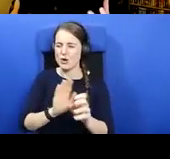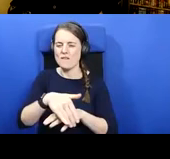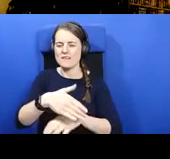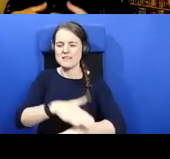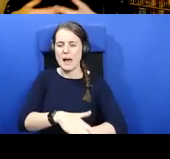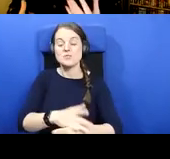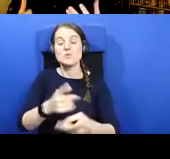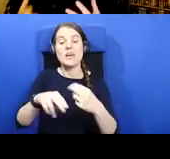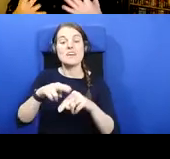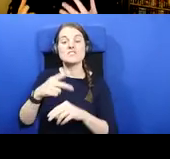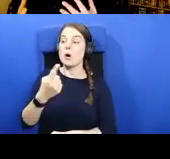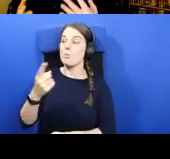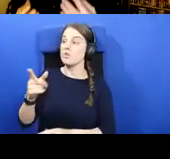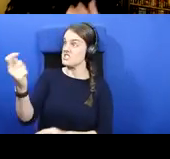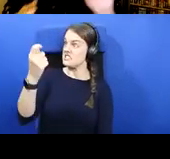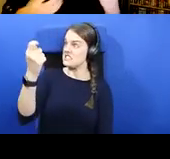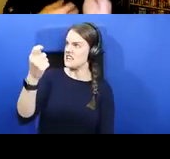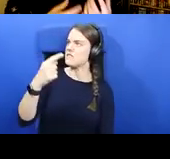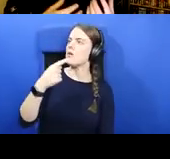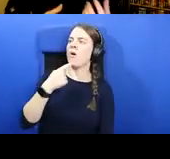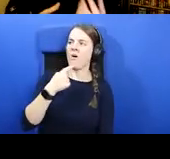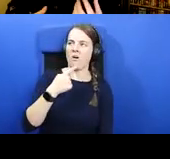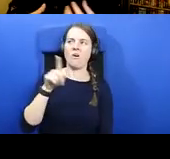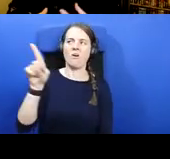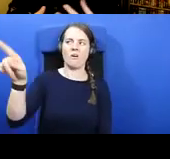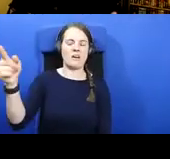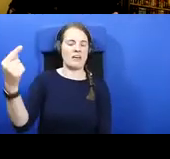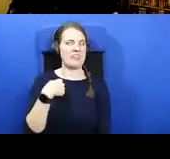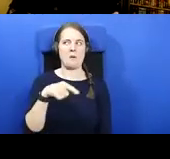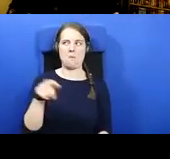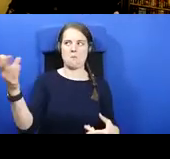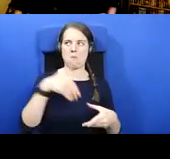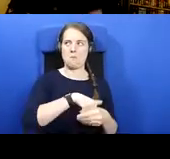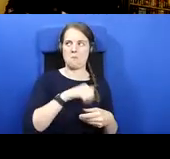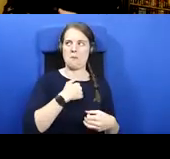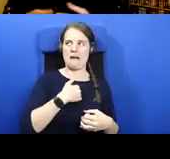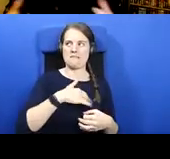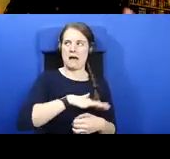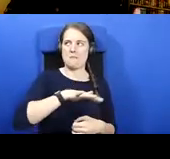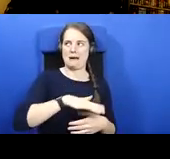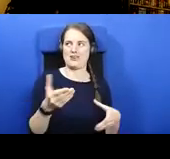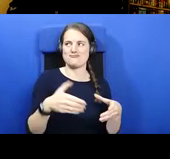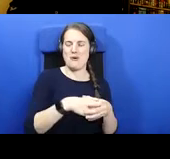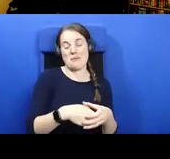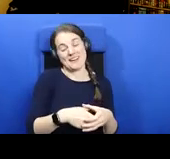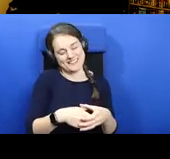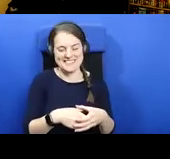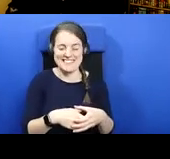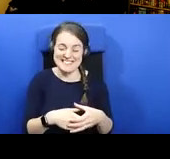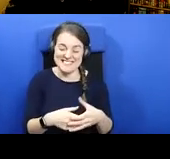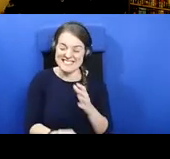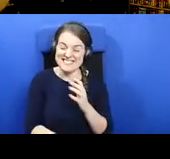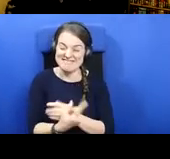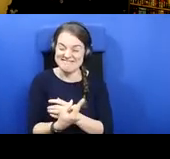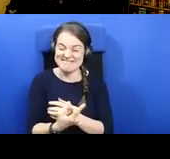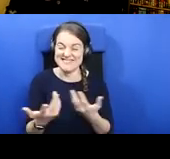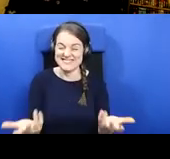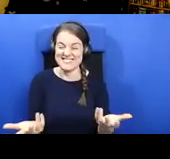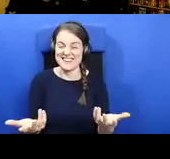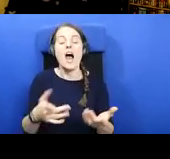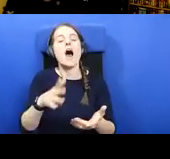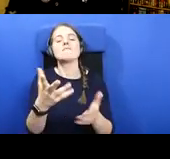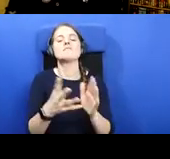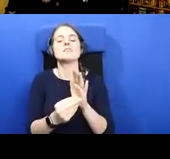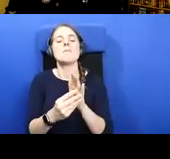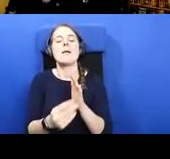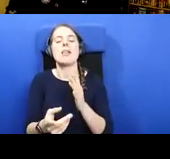successful, people are very keen to include them within their family grouping. You even see it in the case of, say, somebody